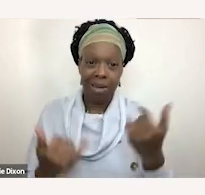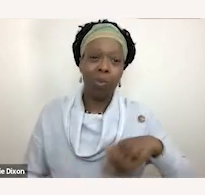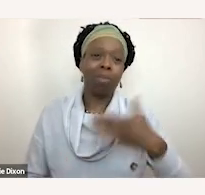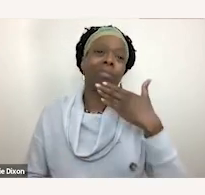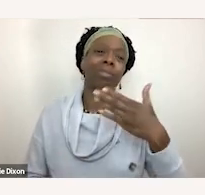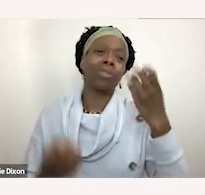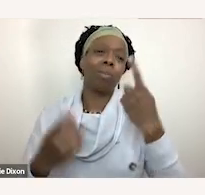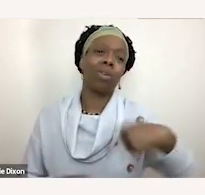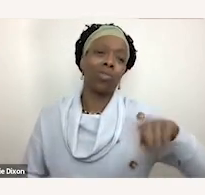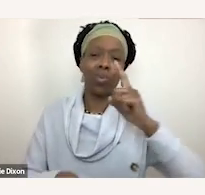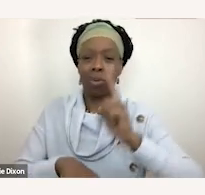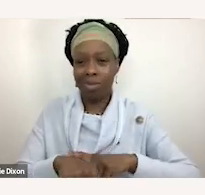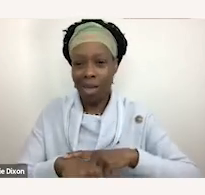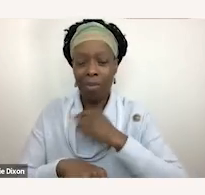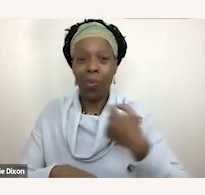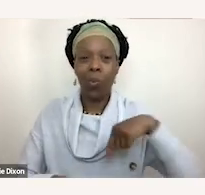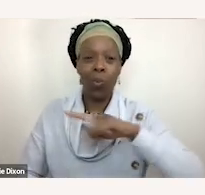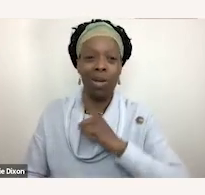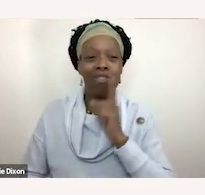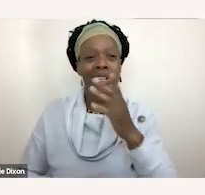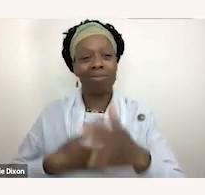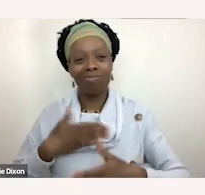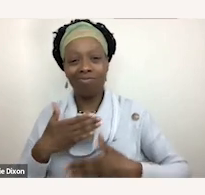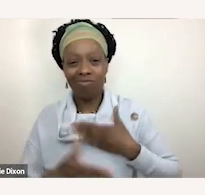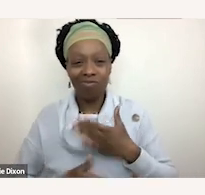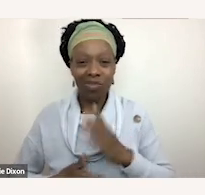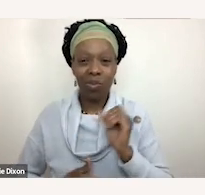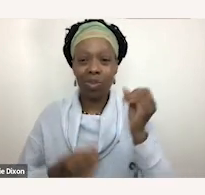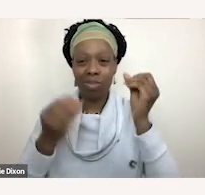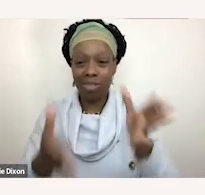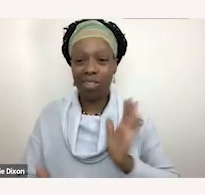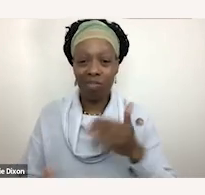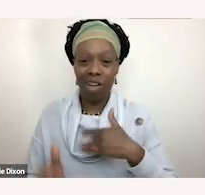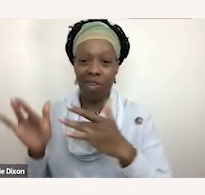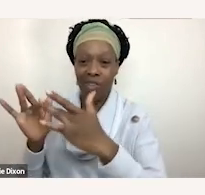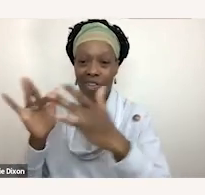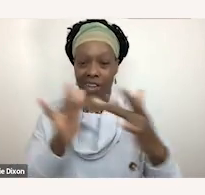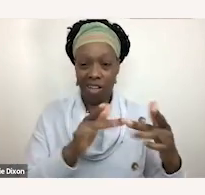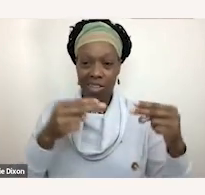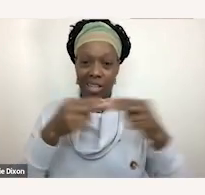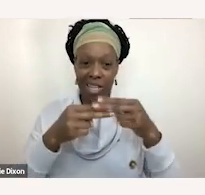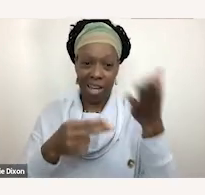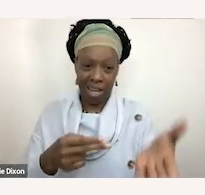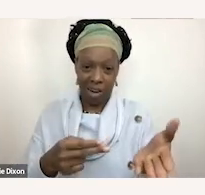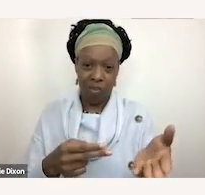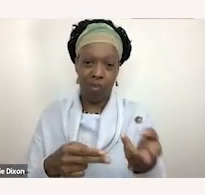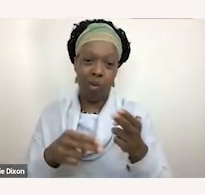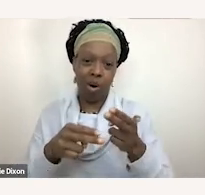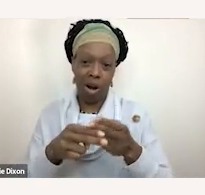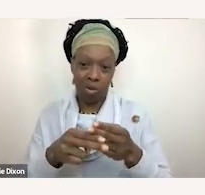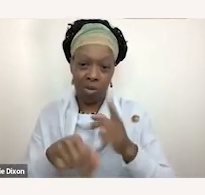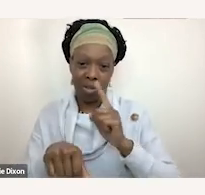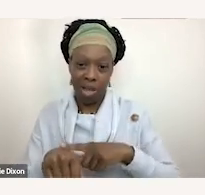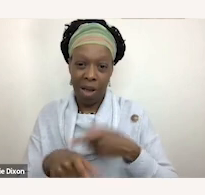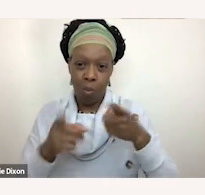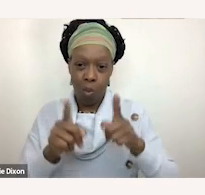evening we've thoroughly enjoyed it um we'll leave our contact slide up here for a bit while we